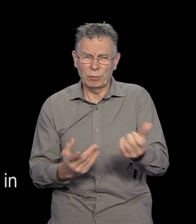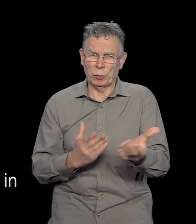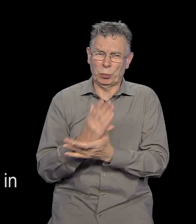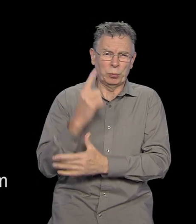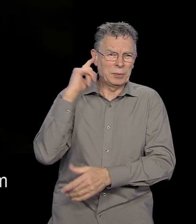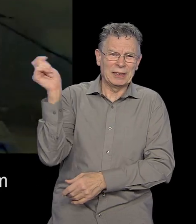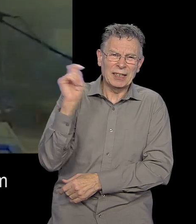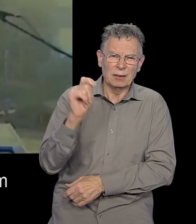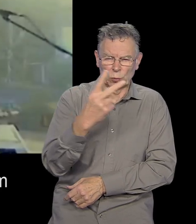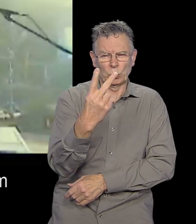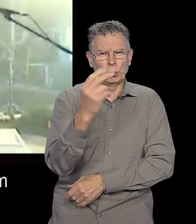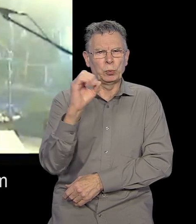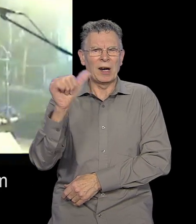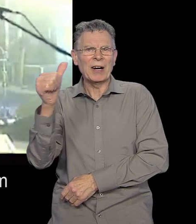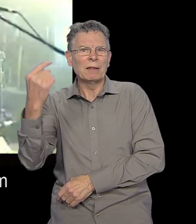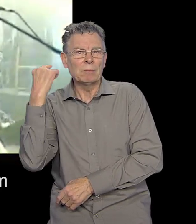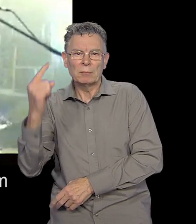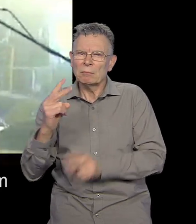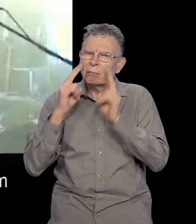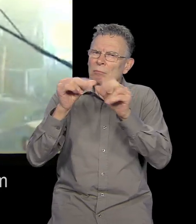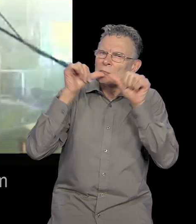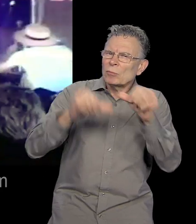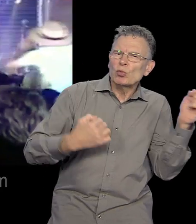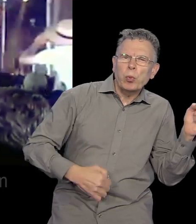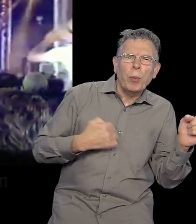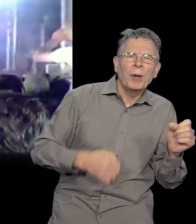after seeing the rock supergroup Them Crooked Vultures.